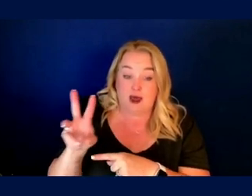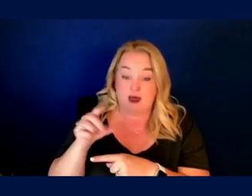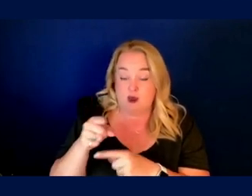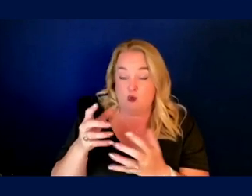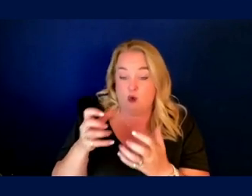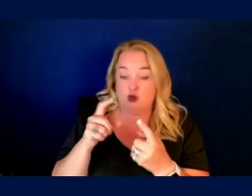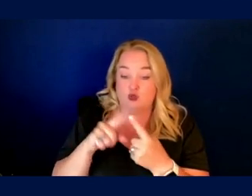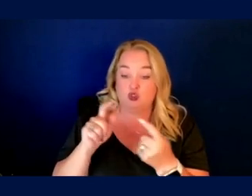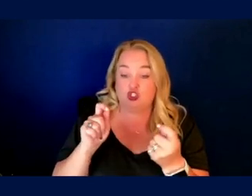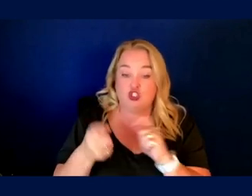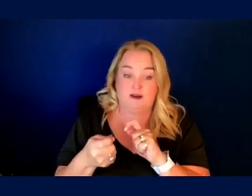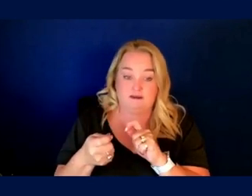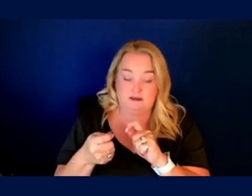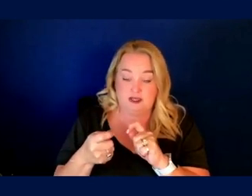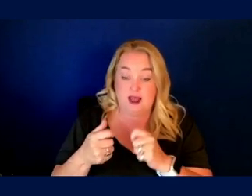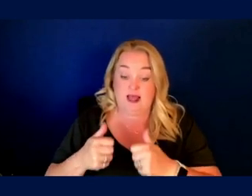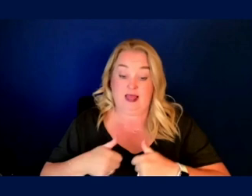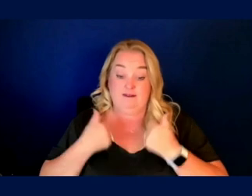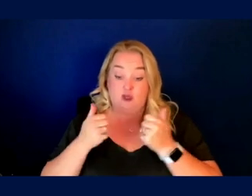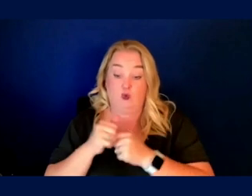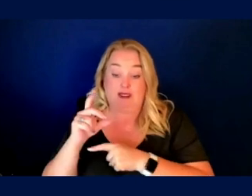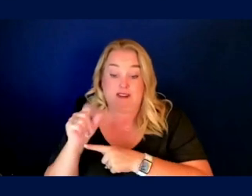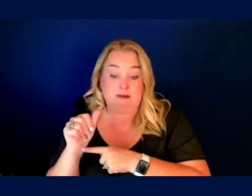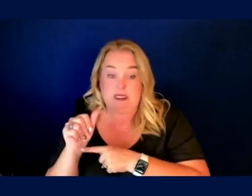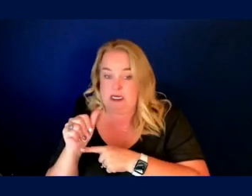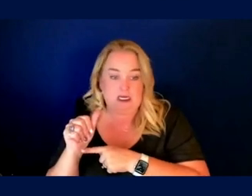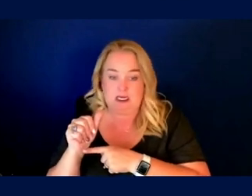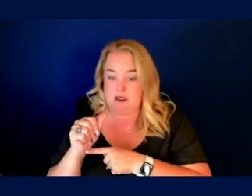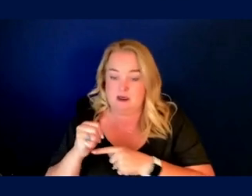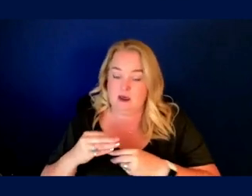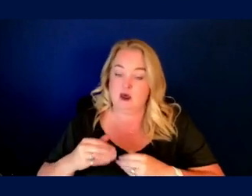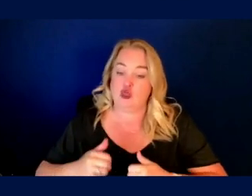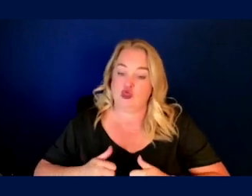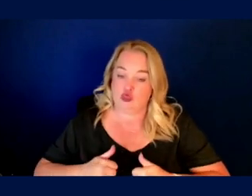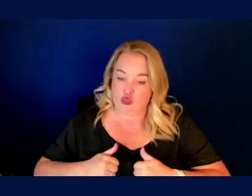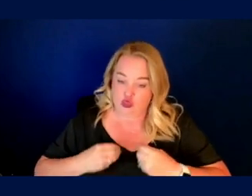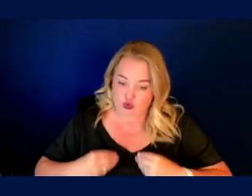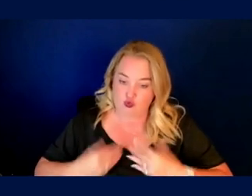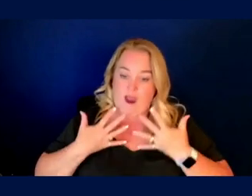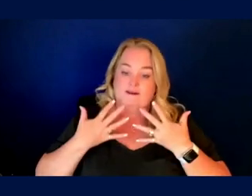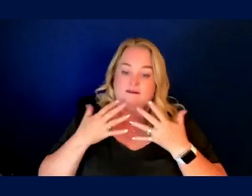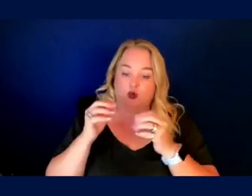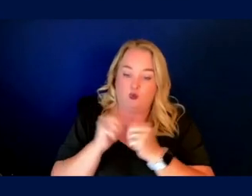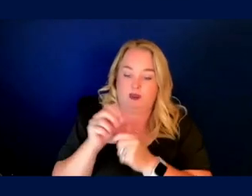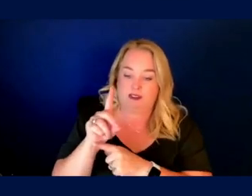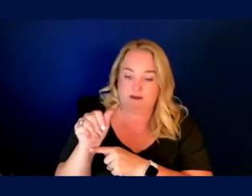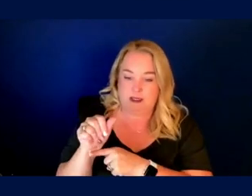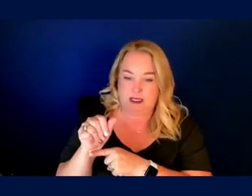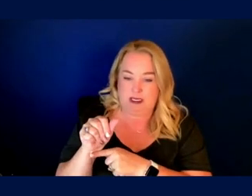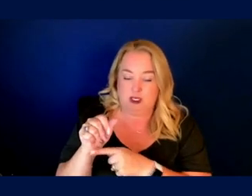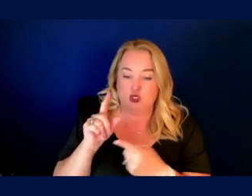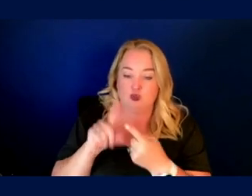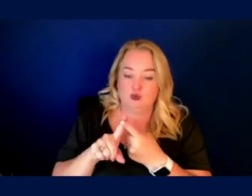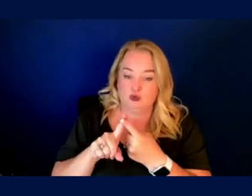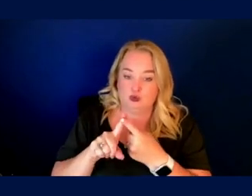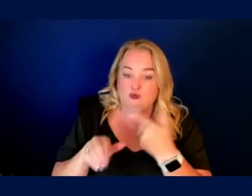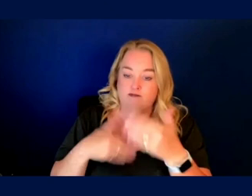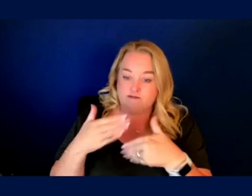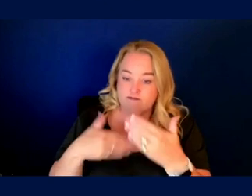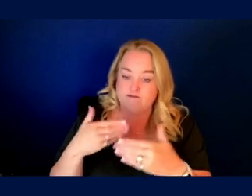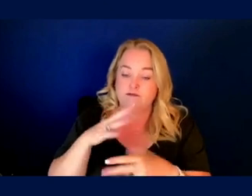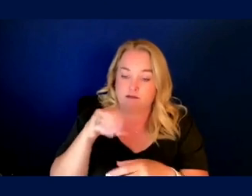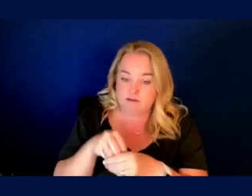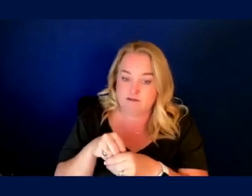shift the paradigm from living with a disability to thriving with a disability and maximize the health, equity, and participation